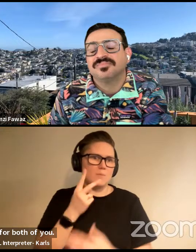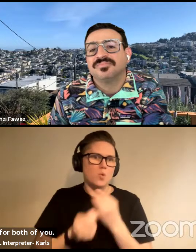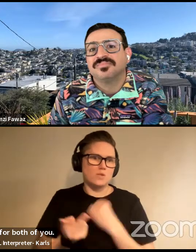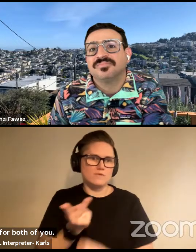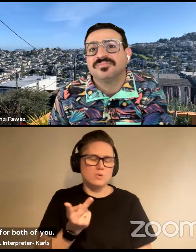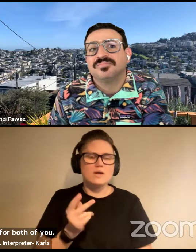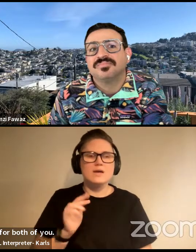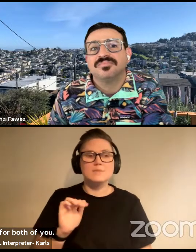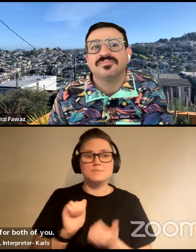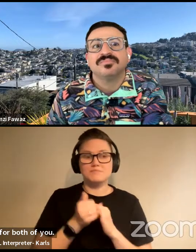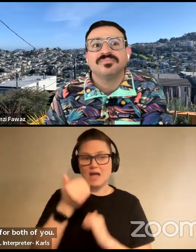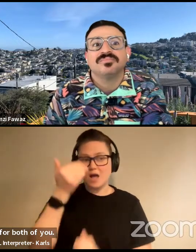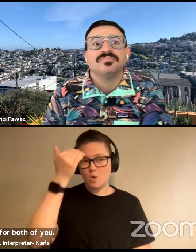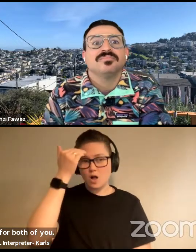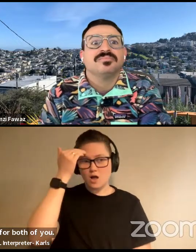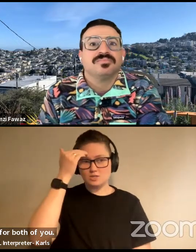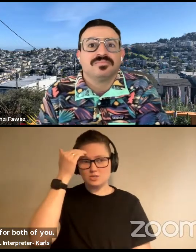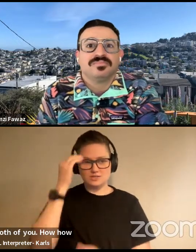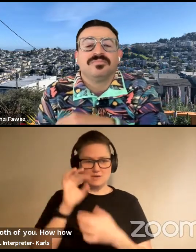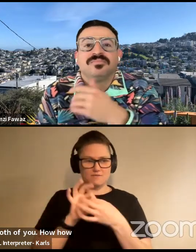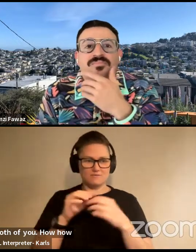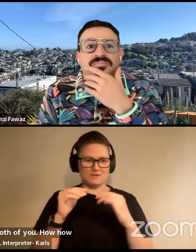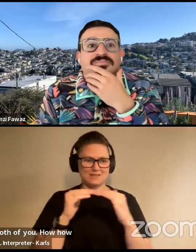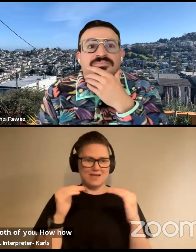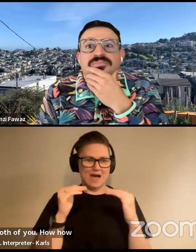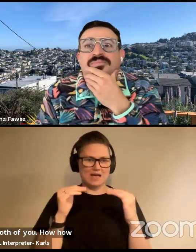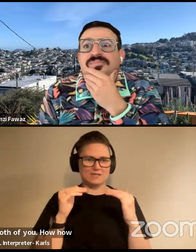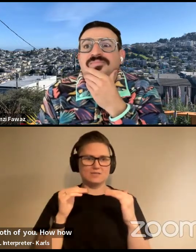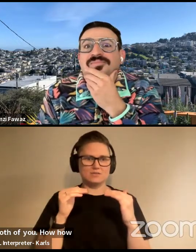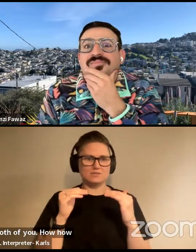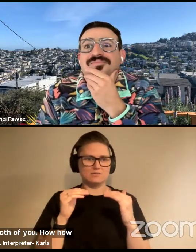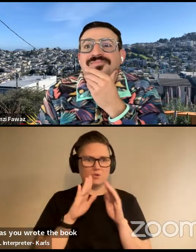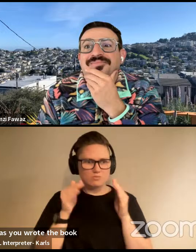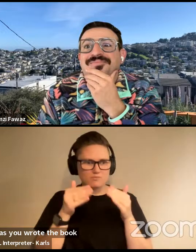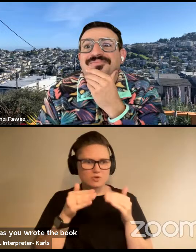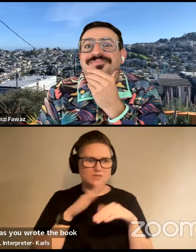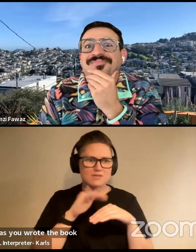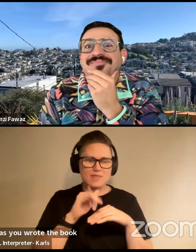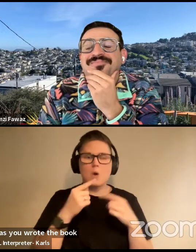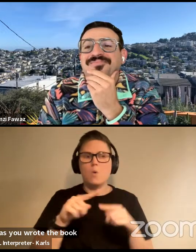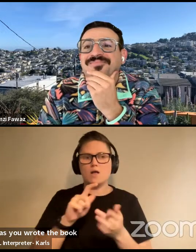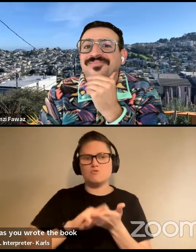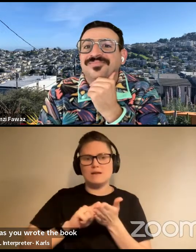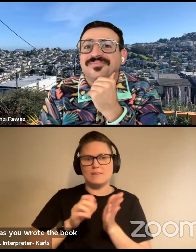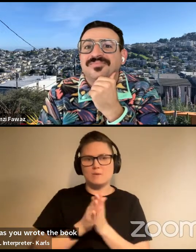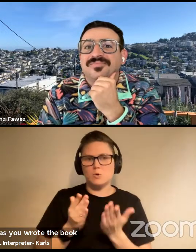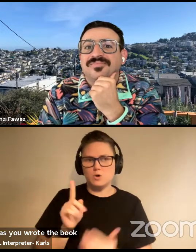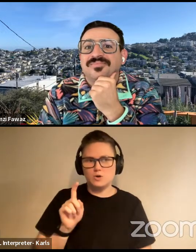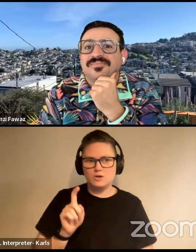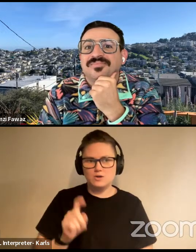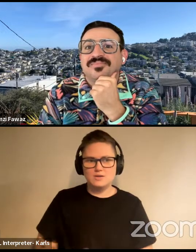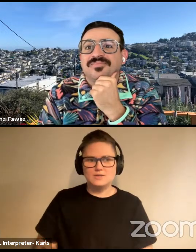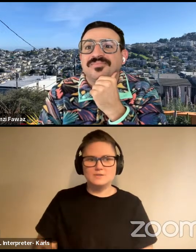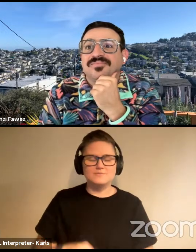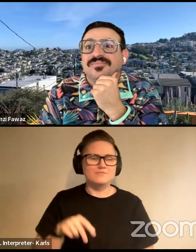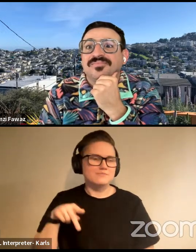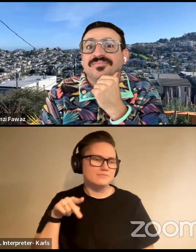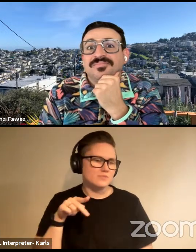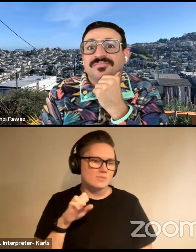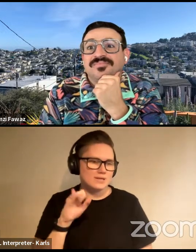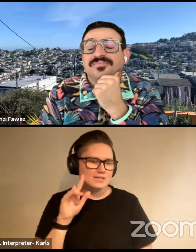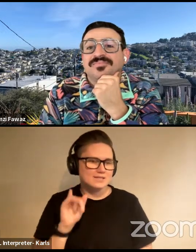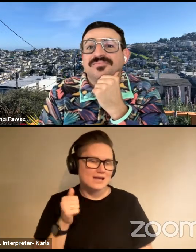were you as you wrote the book? Well, I would, you know, I wish I'd talk like this. But like,